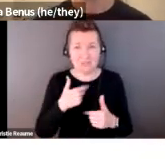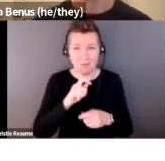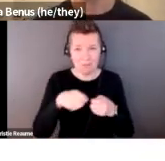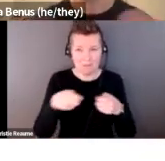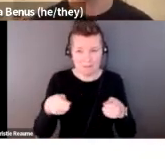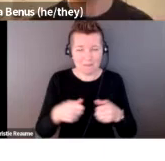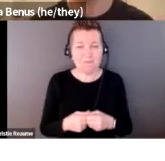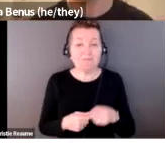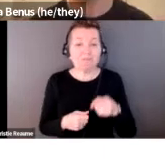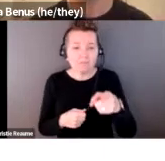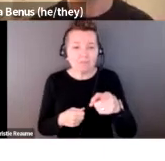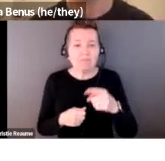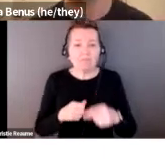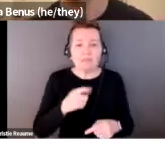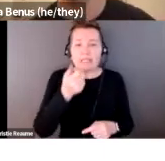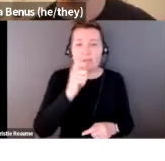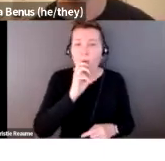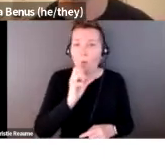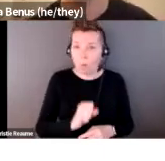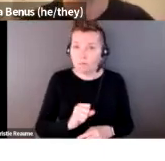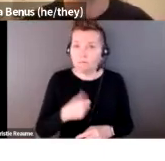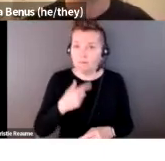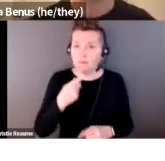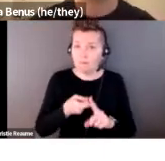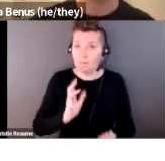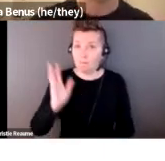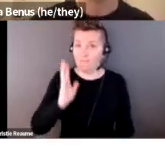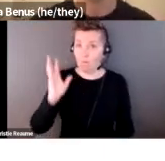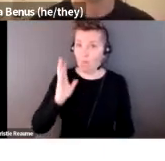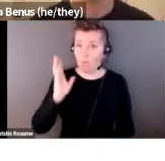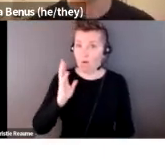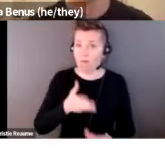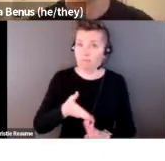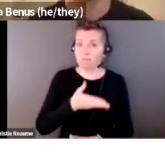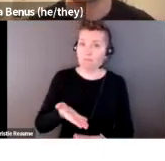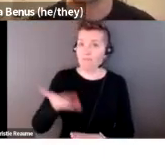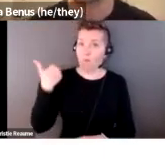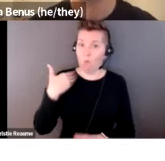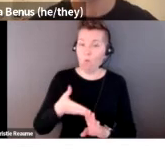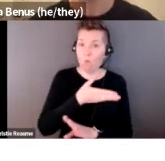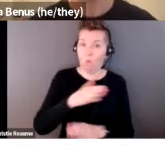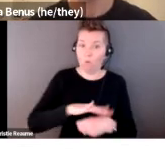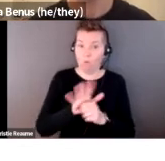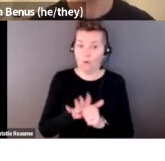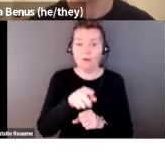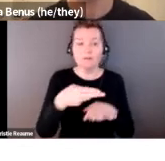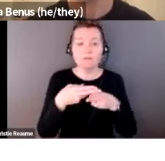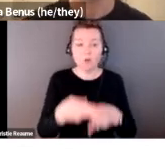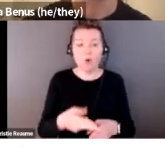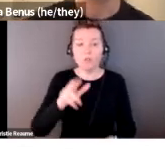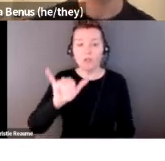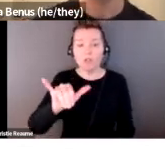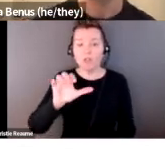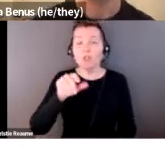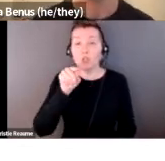was remade for this exhibition, and it's called You Shall Rejoice, and the image is